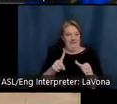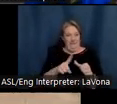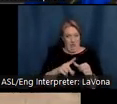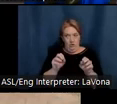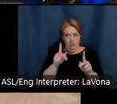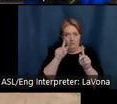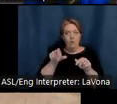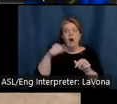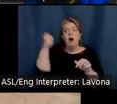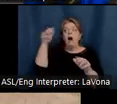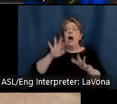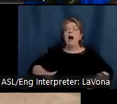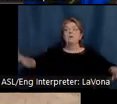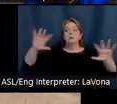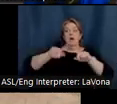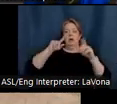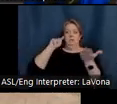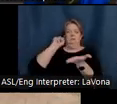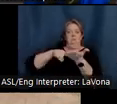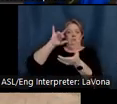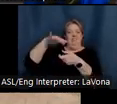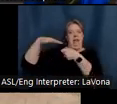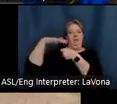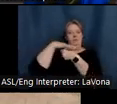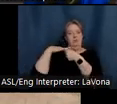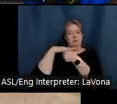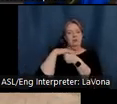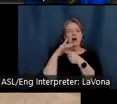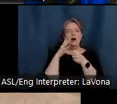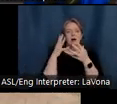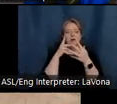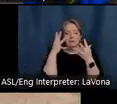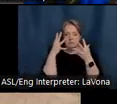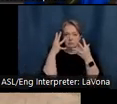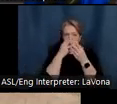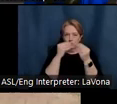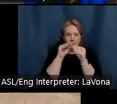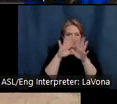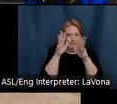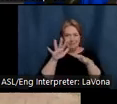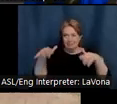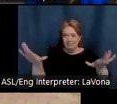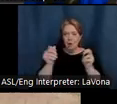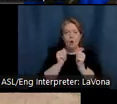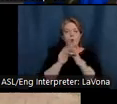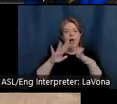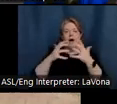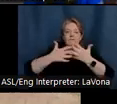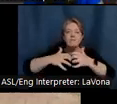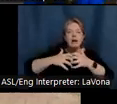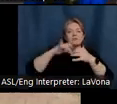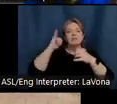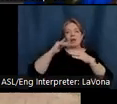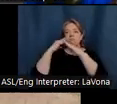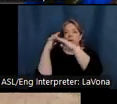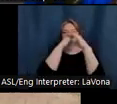region, an uninterrupted landscape without industrialization obscuring the view. As you can